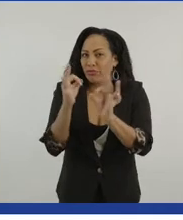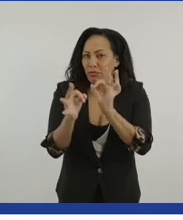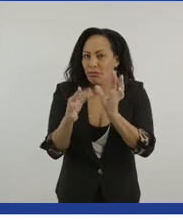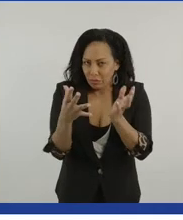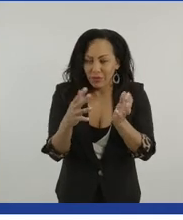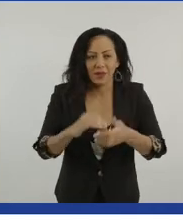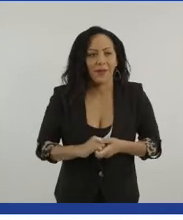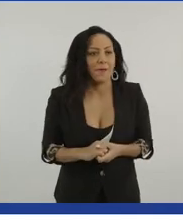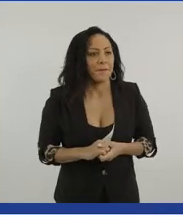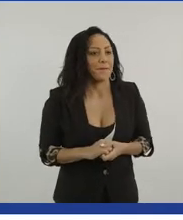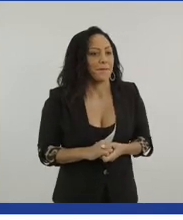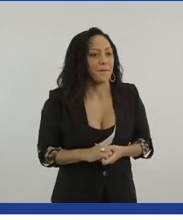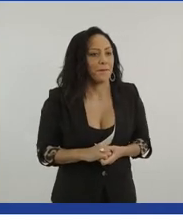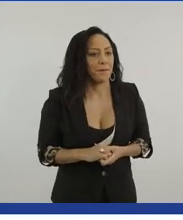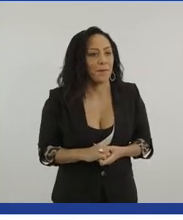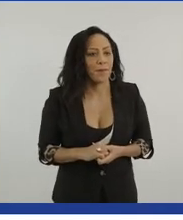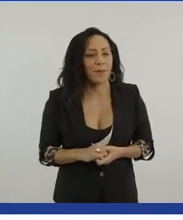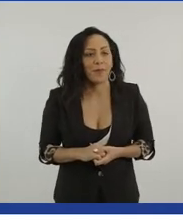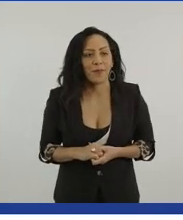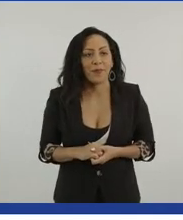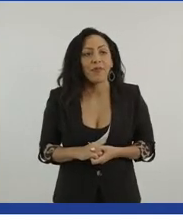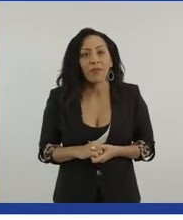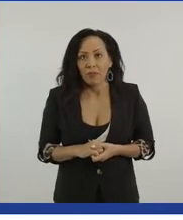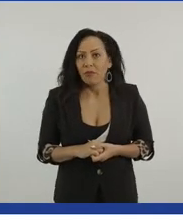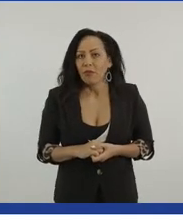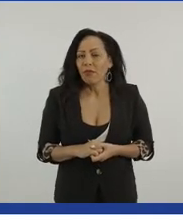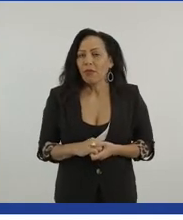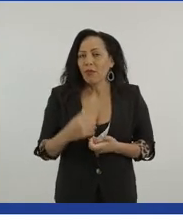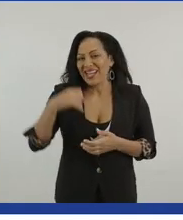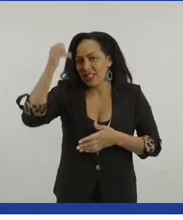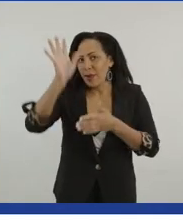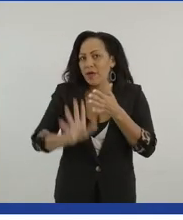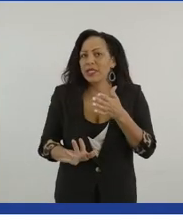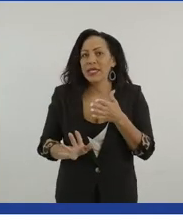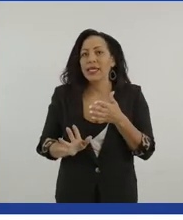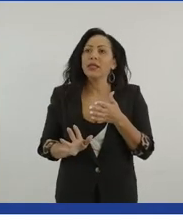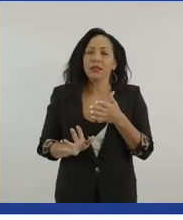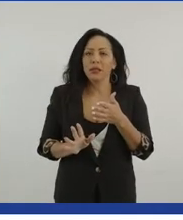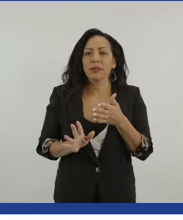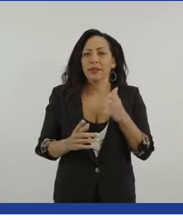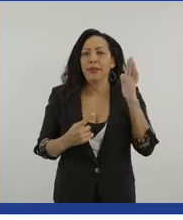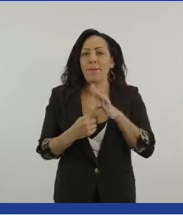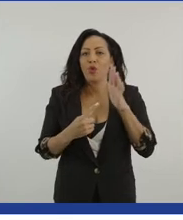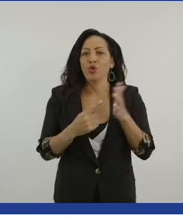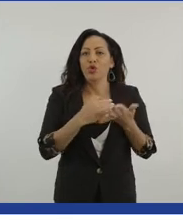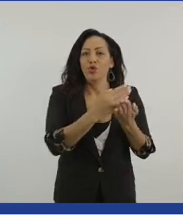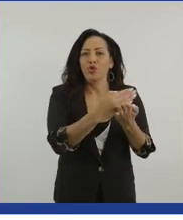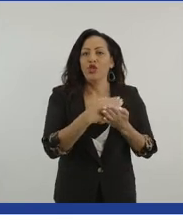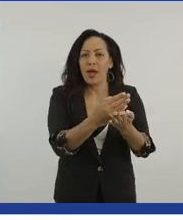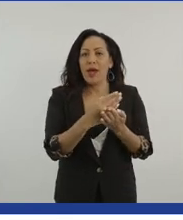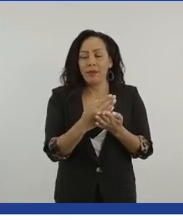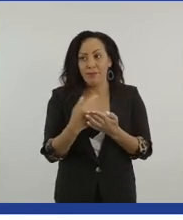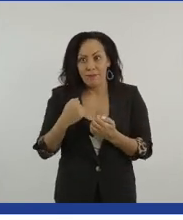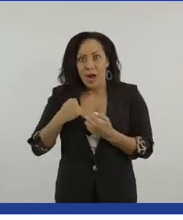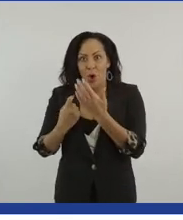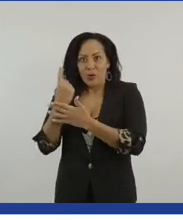I think, I think it's really important to share those, um, experiences and opportunities as well. And